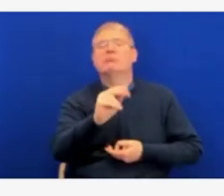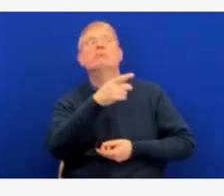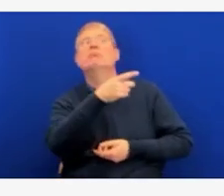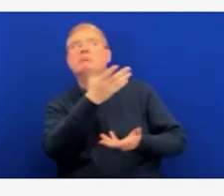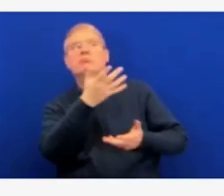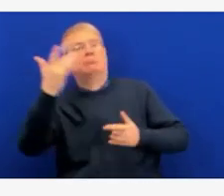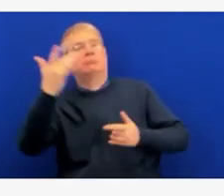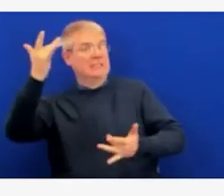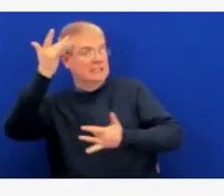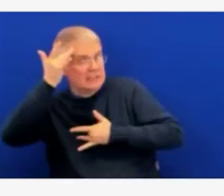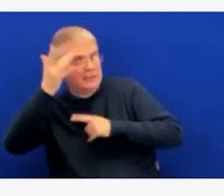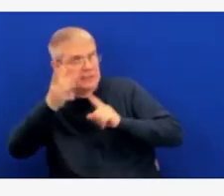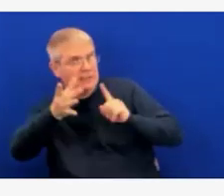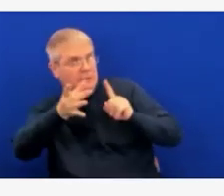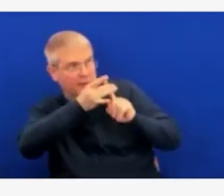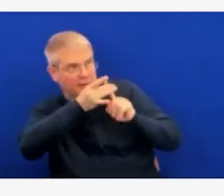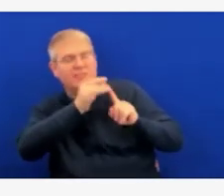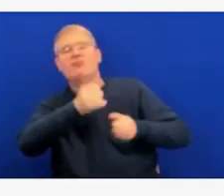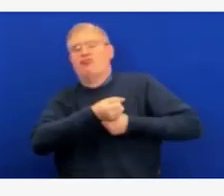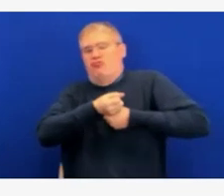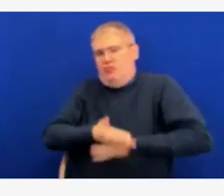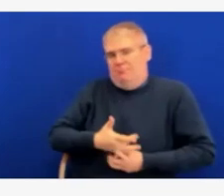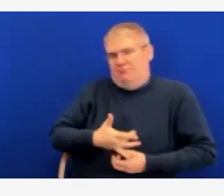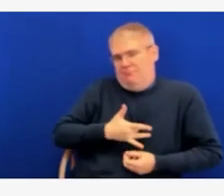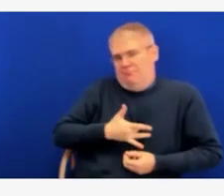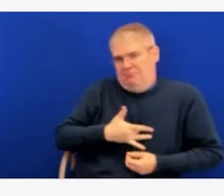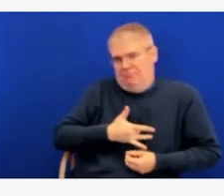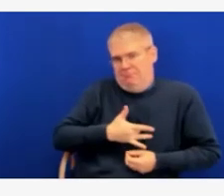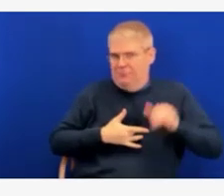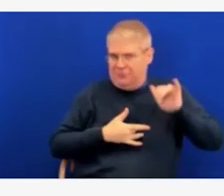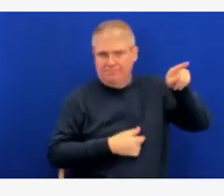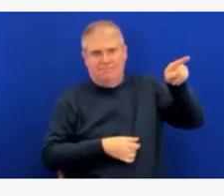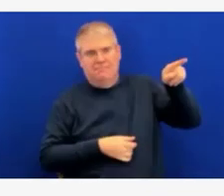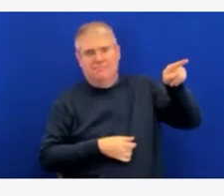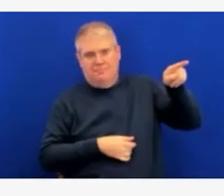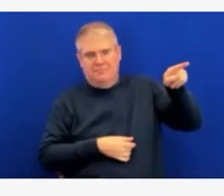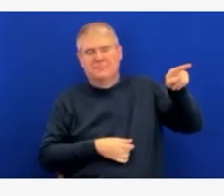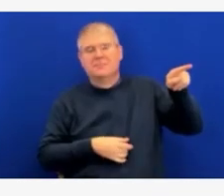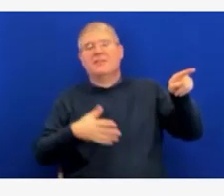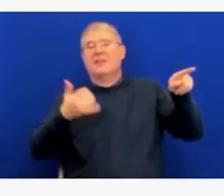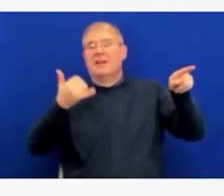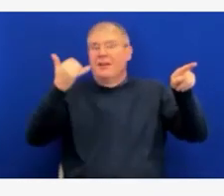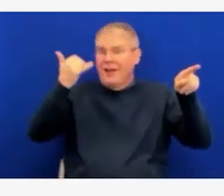start offering this vaccine to our younger age group in the next week to two.